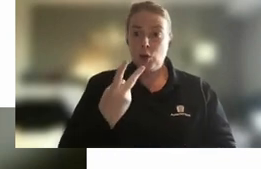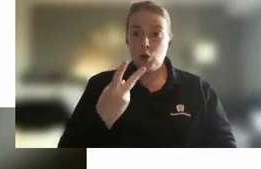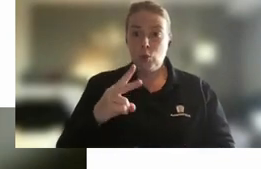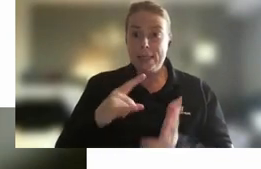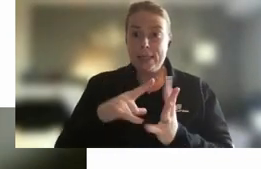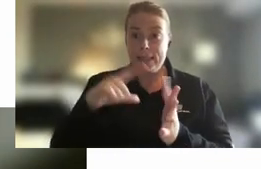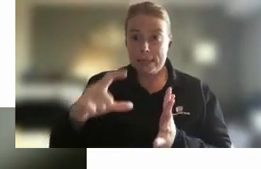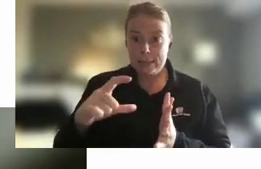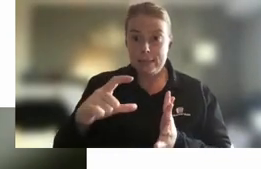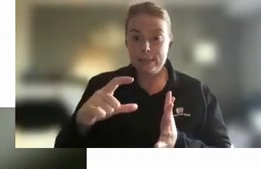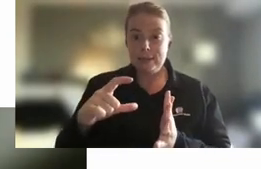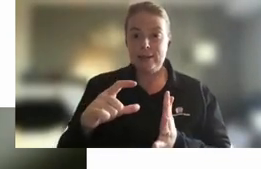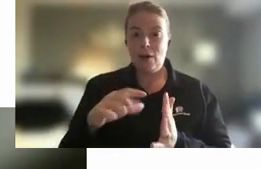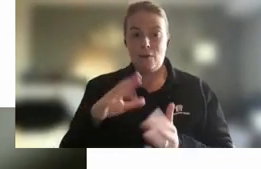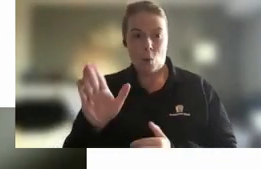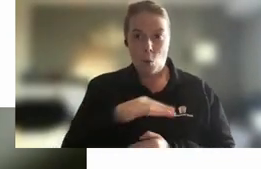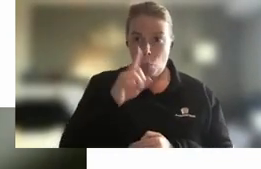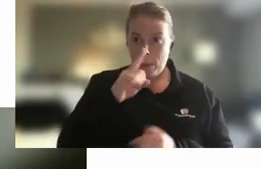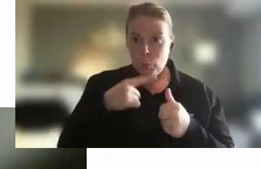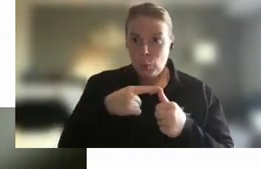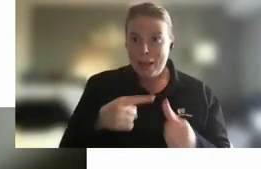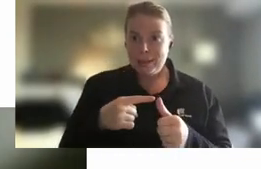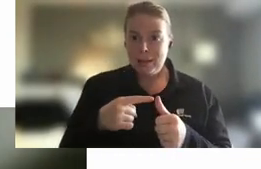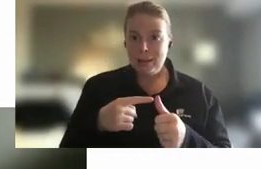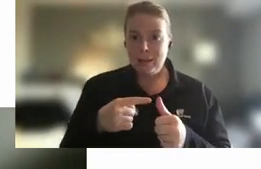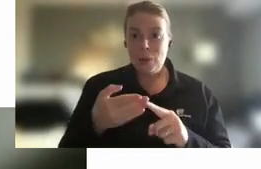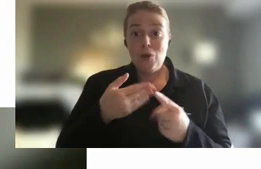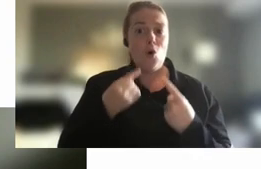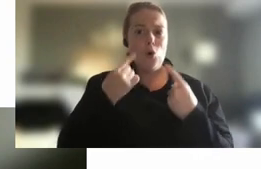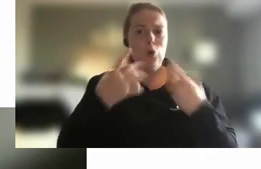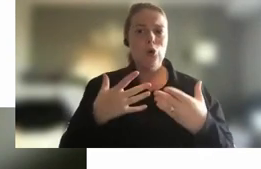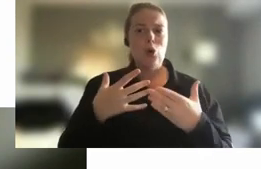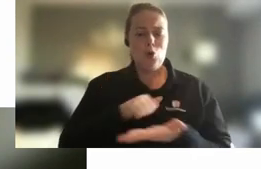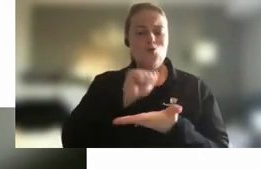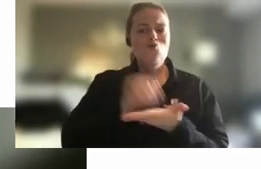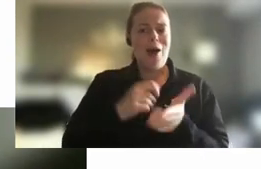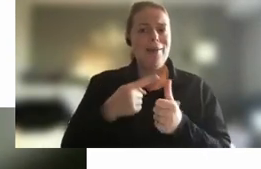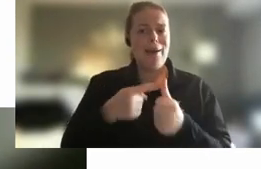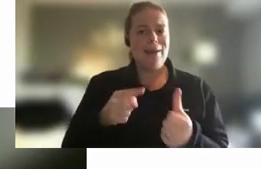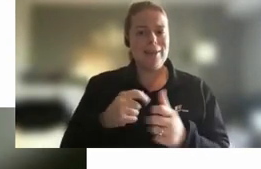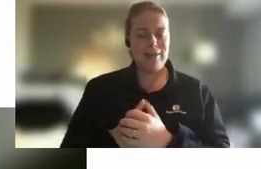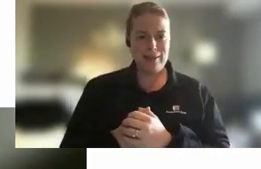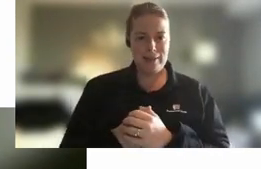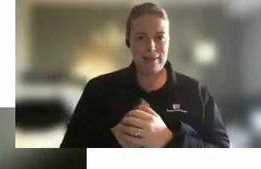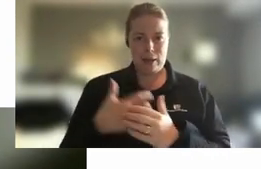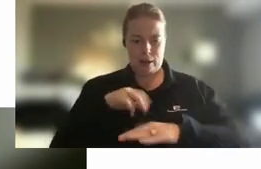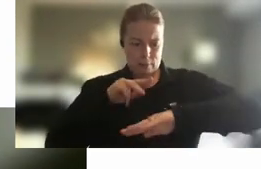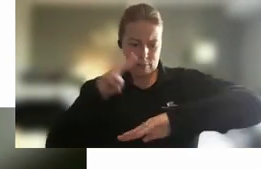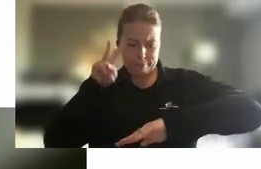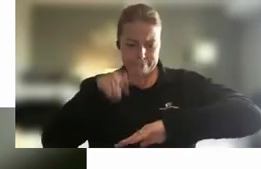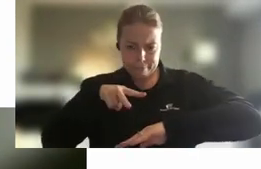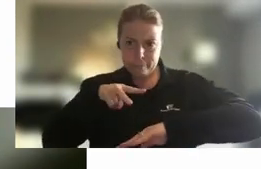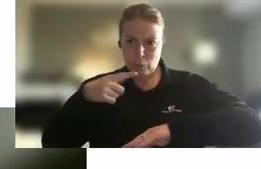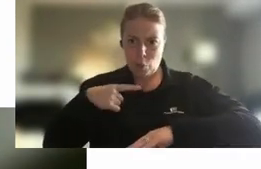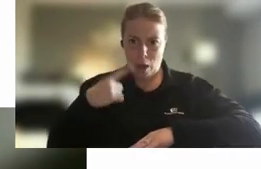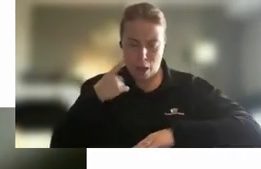clock for everyone to answer before we show you the correct answer. So I'm going to have to look down now because I've got to go